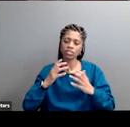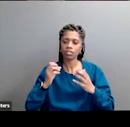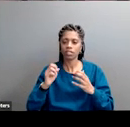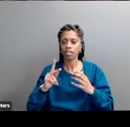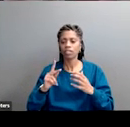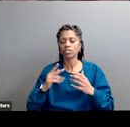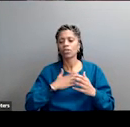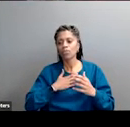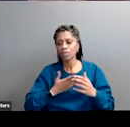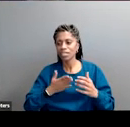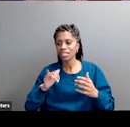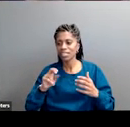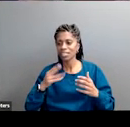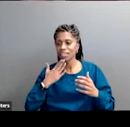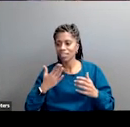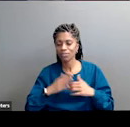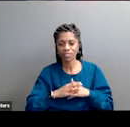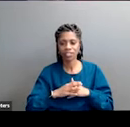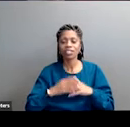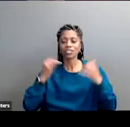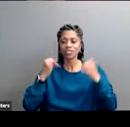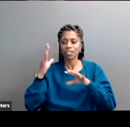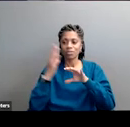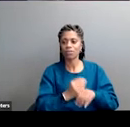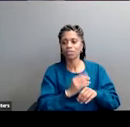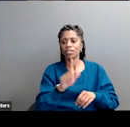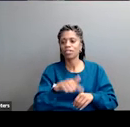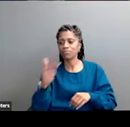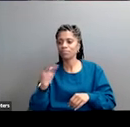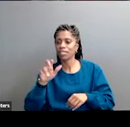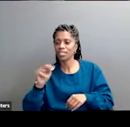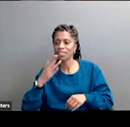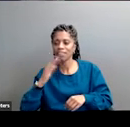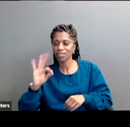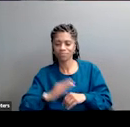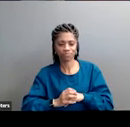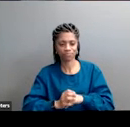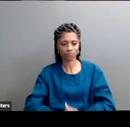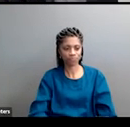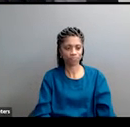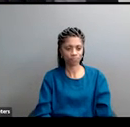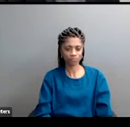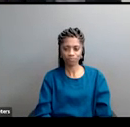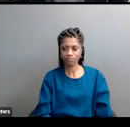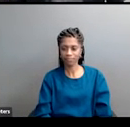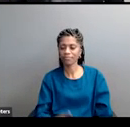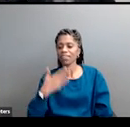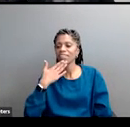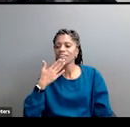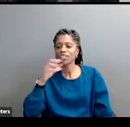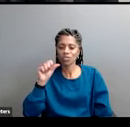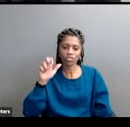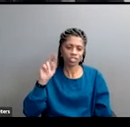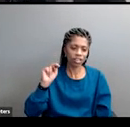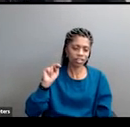ian's willing to do that so with that i am going to turn off my video and now over to you ian thanks again kenya thank you sean and